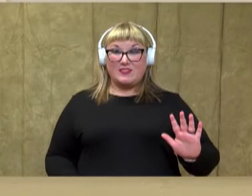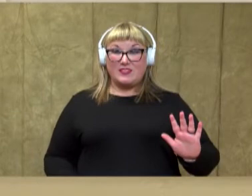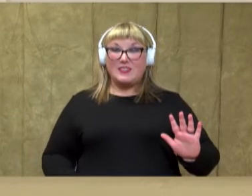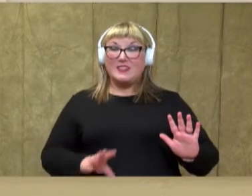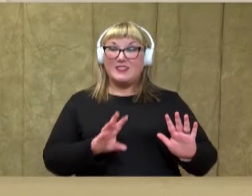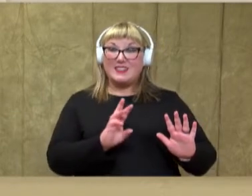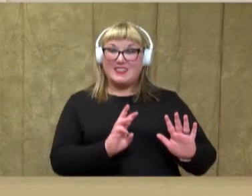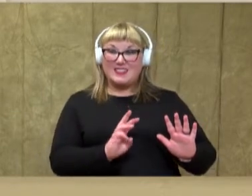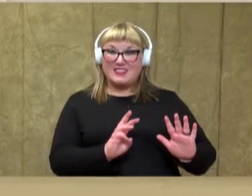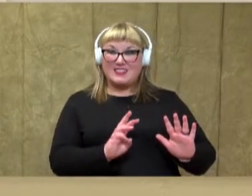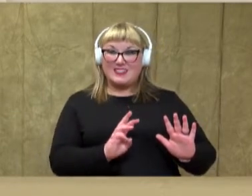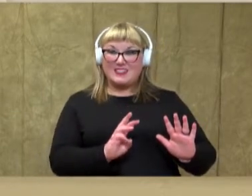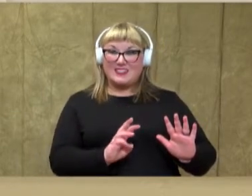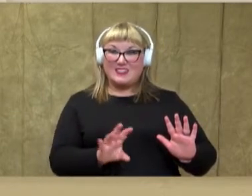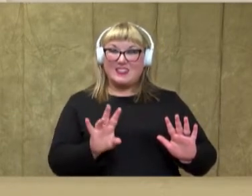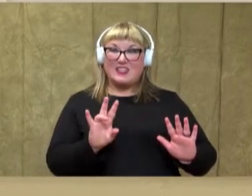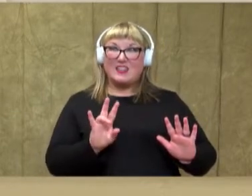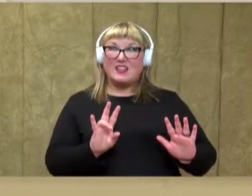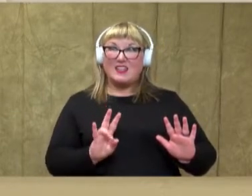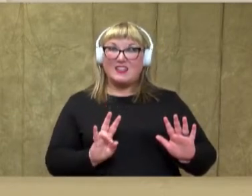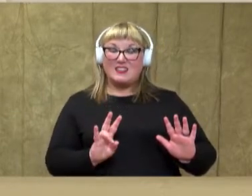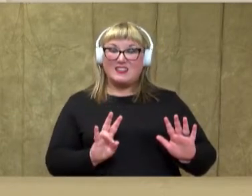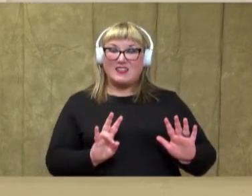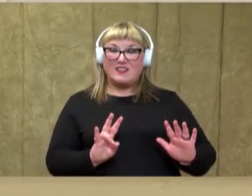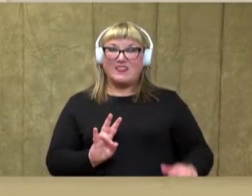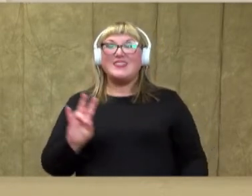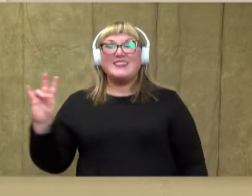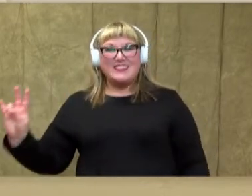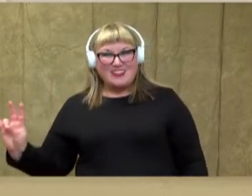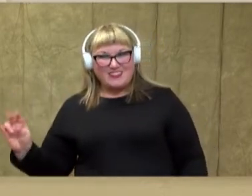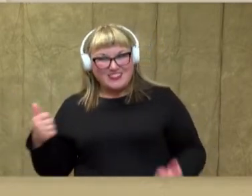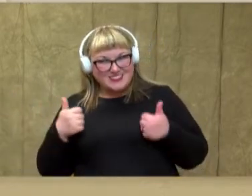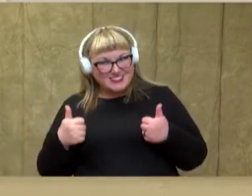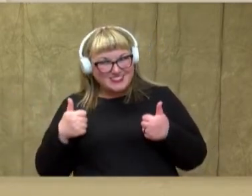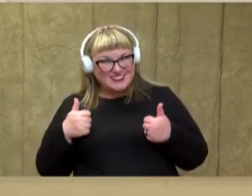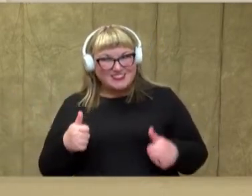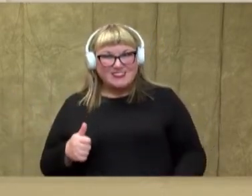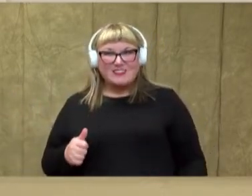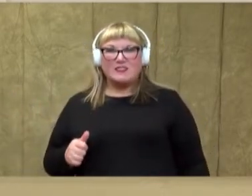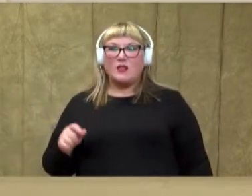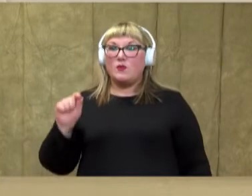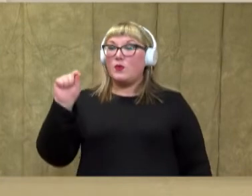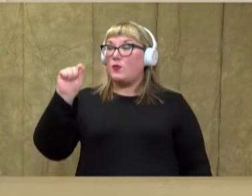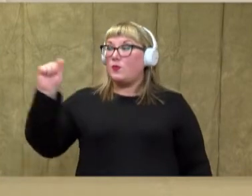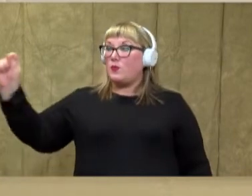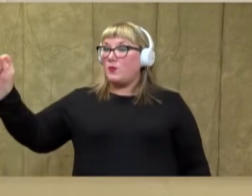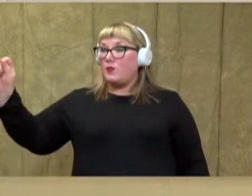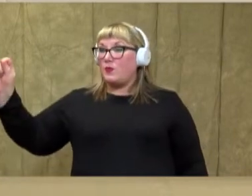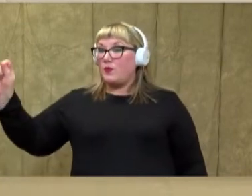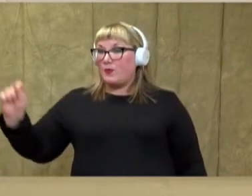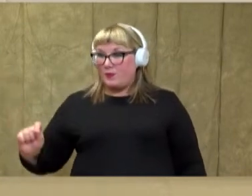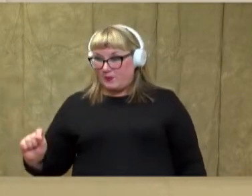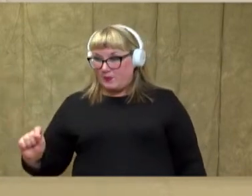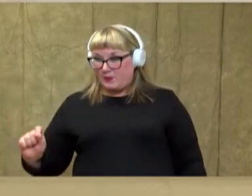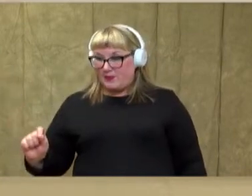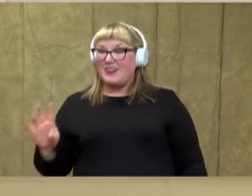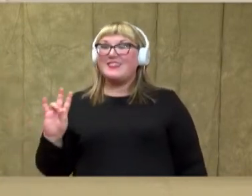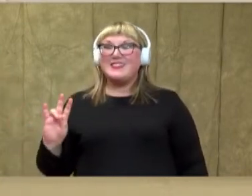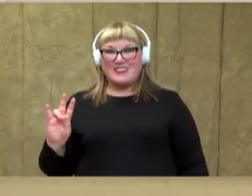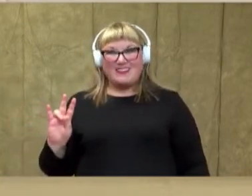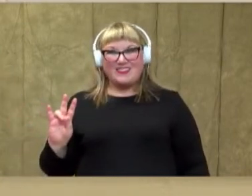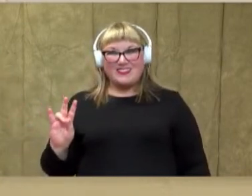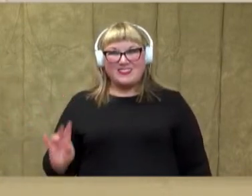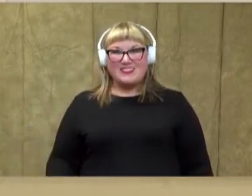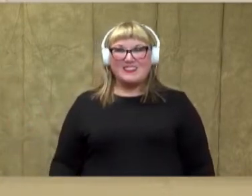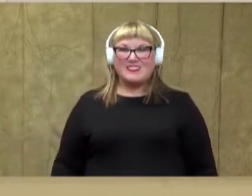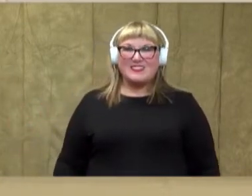5, 6, 7. And we make our 7 across the sky and down from heaven.